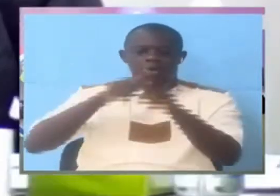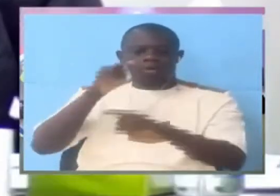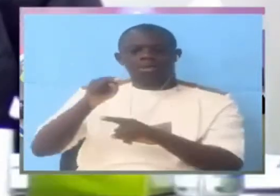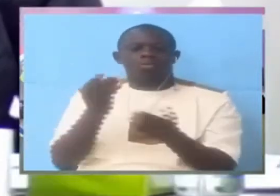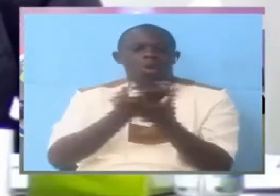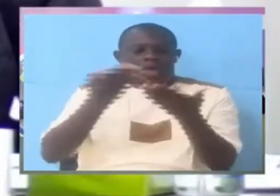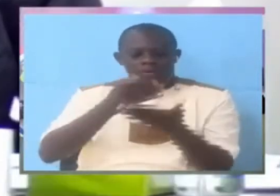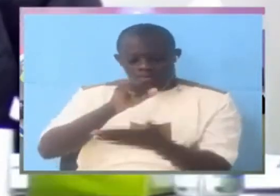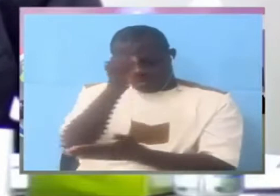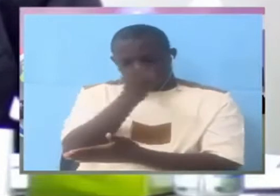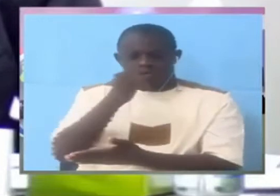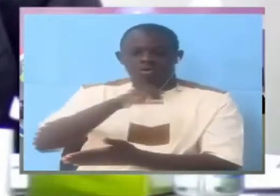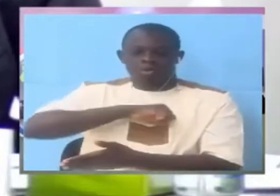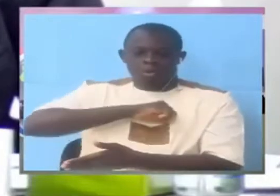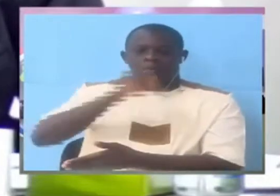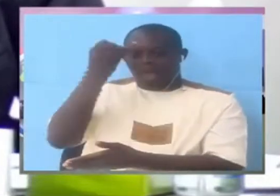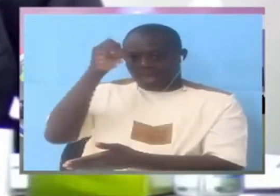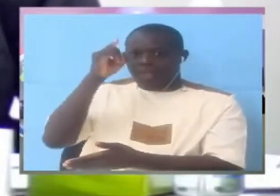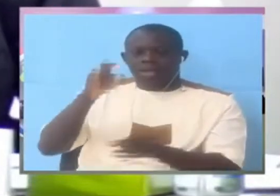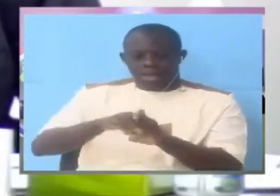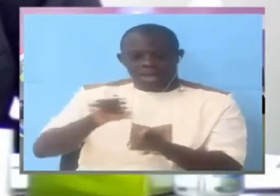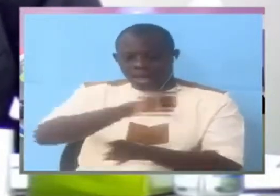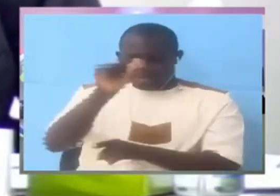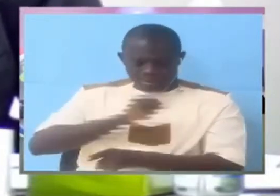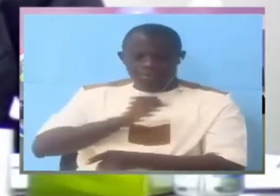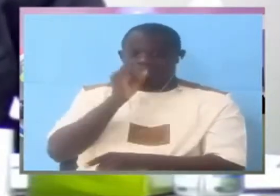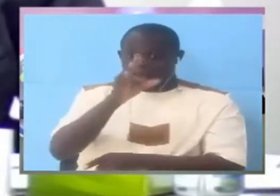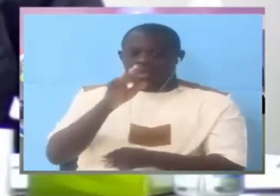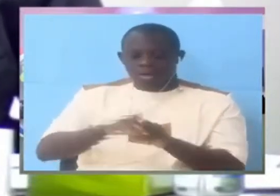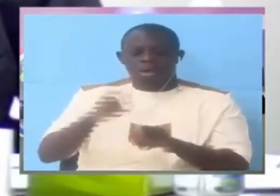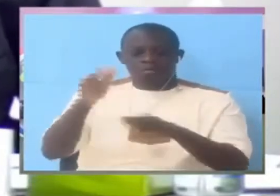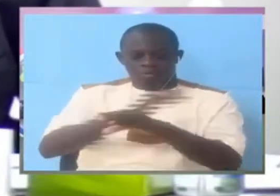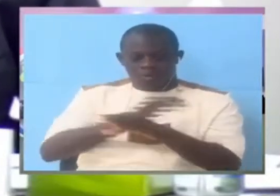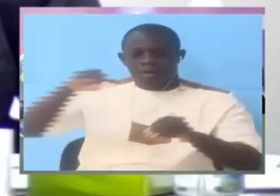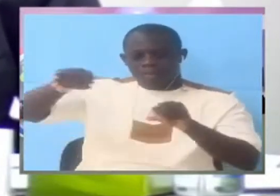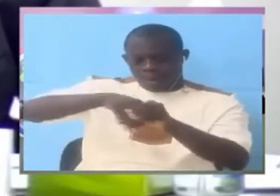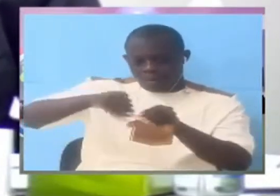he said he was part of the receiving team